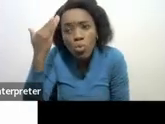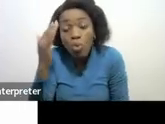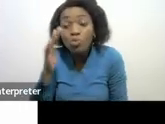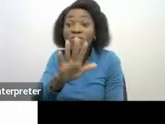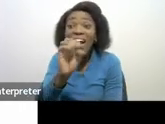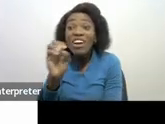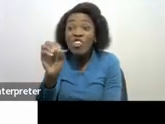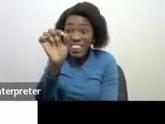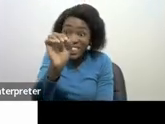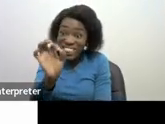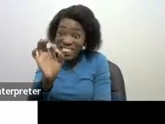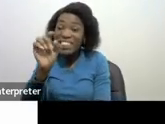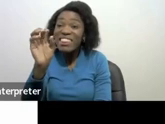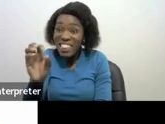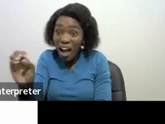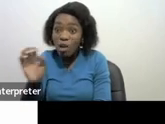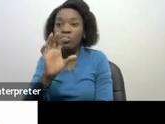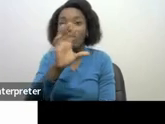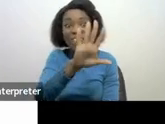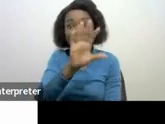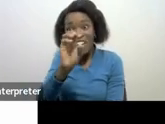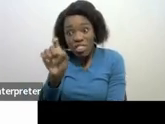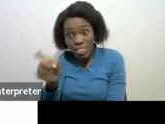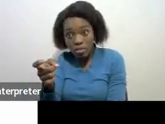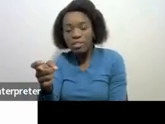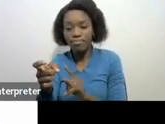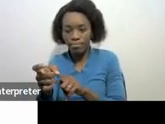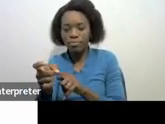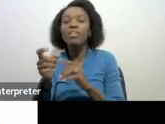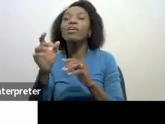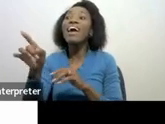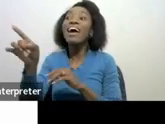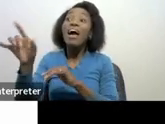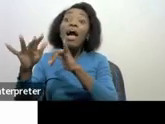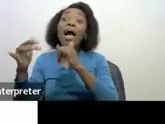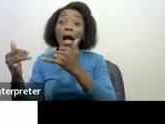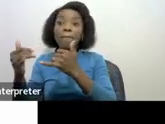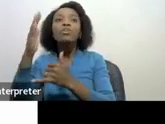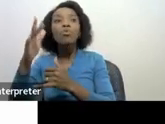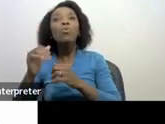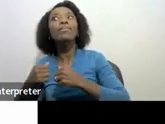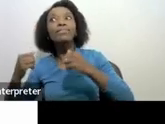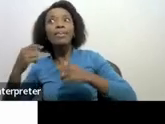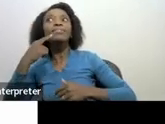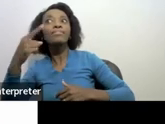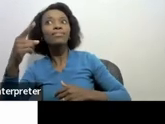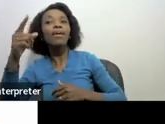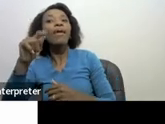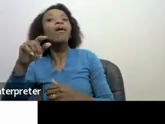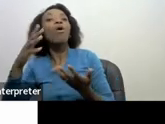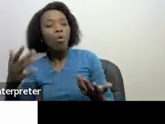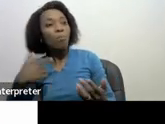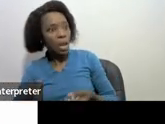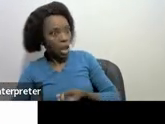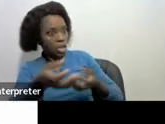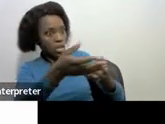when, at the end of the year, when the company details to SAS, it will declare that they gave Nani Lelidwaba the car to the value